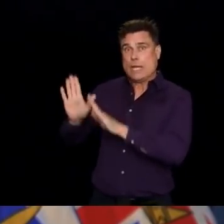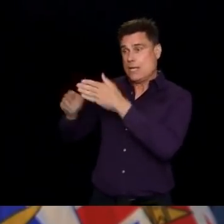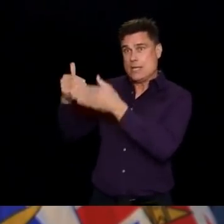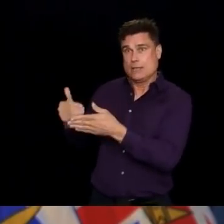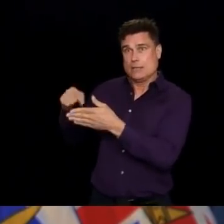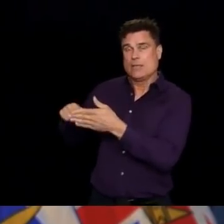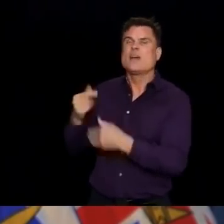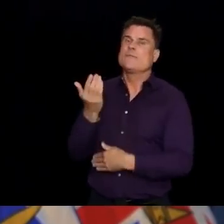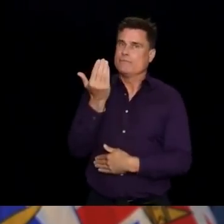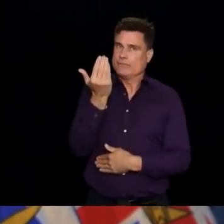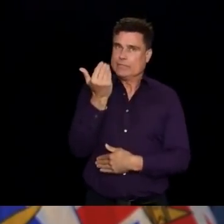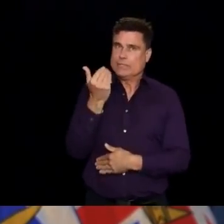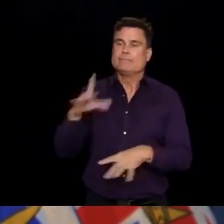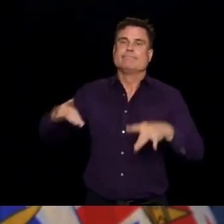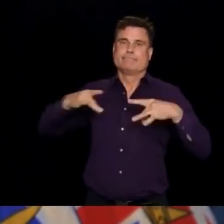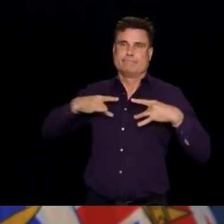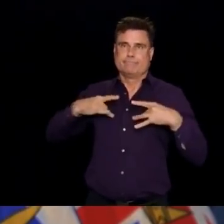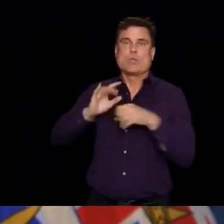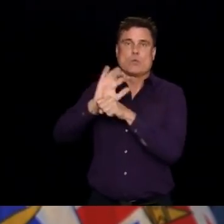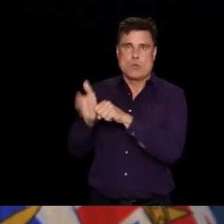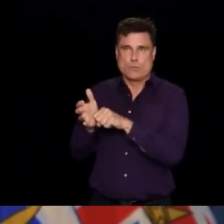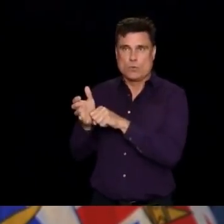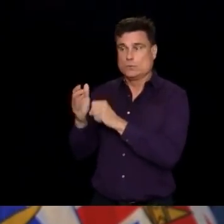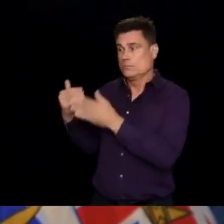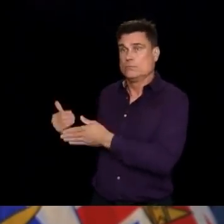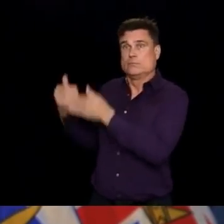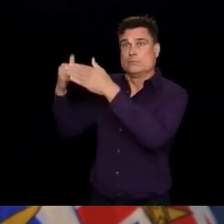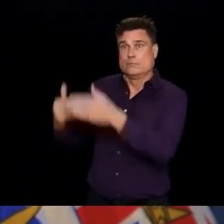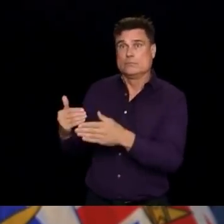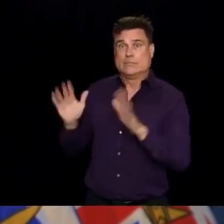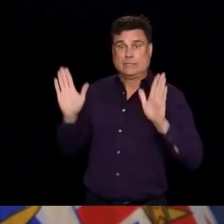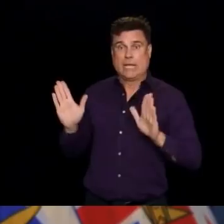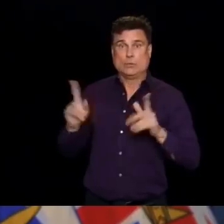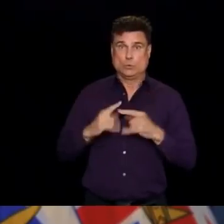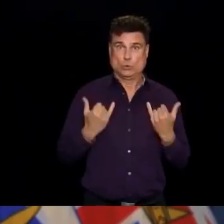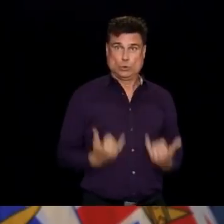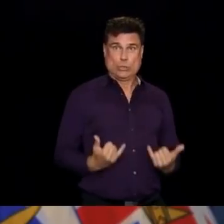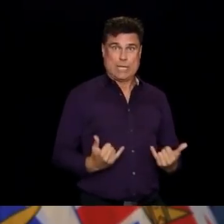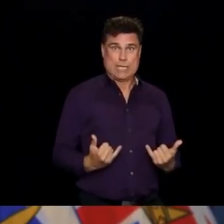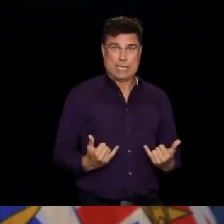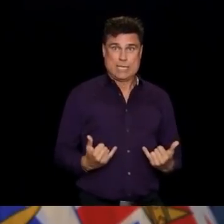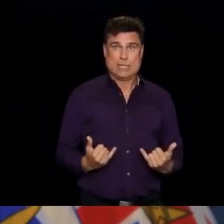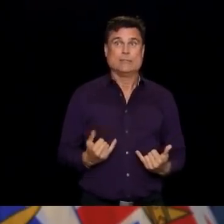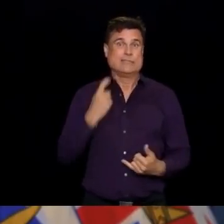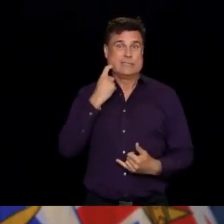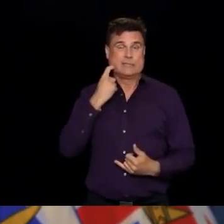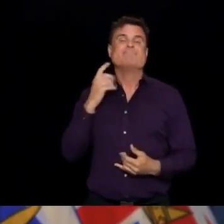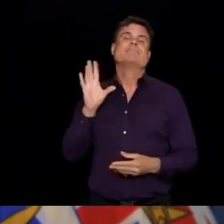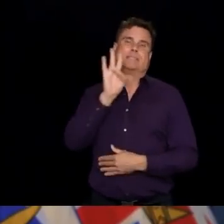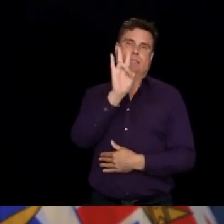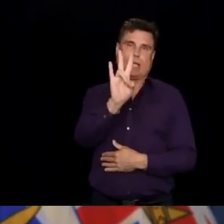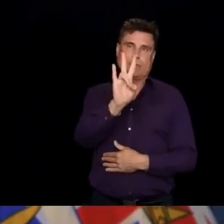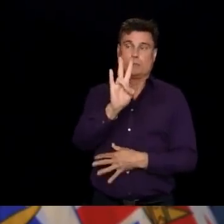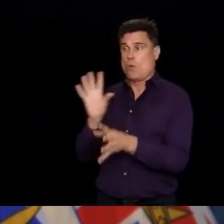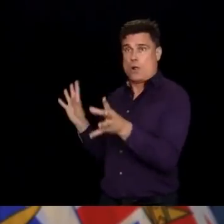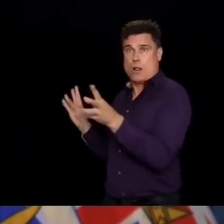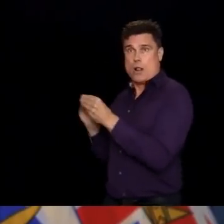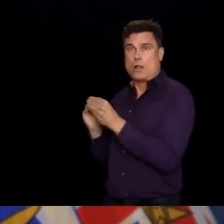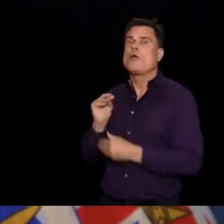Saturday and Sunday, had 15 people who tested positive. And Sunday to today, an additional seven people.